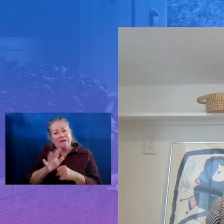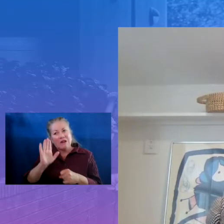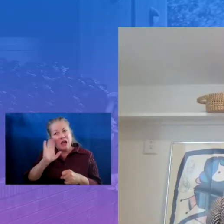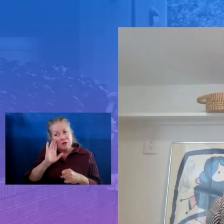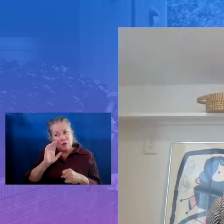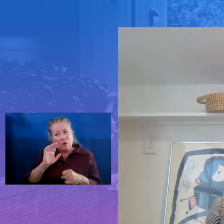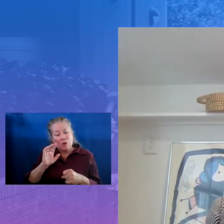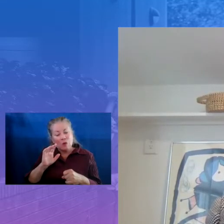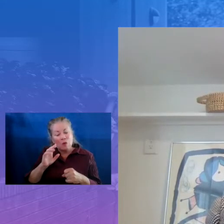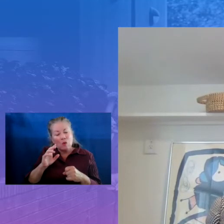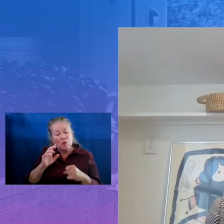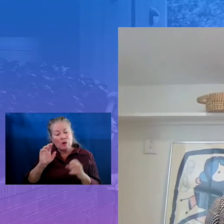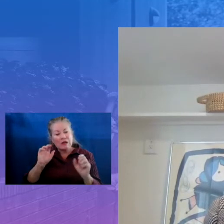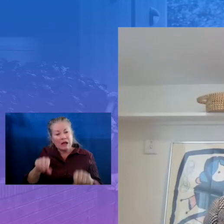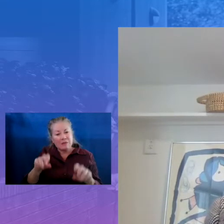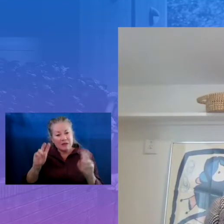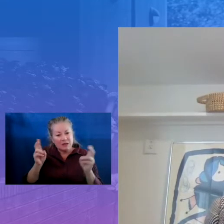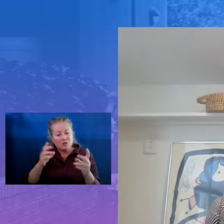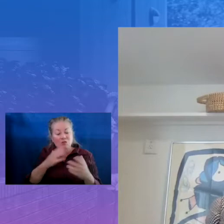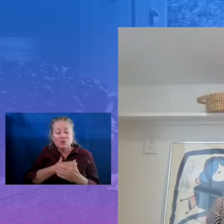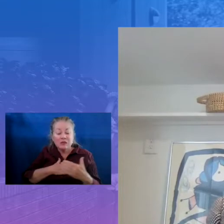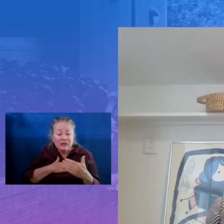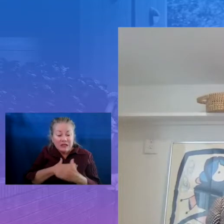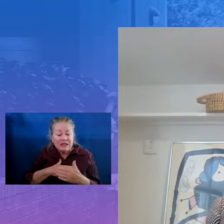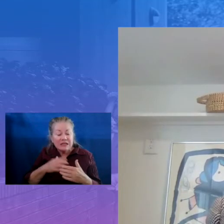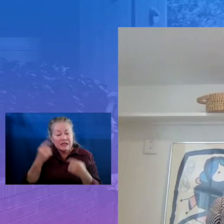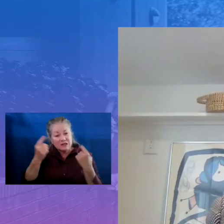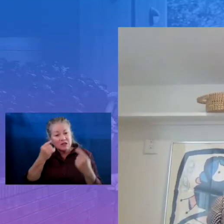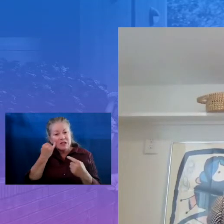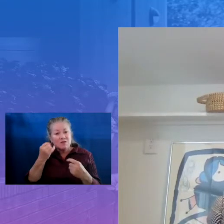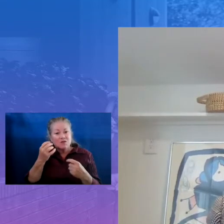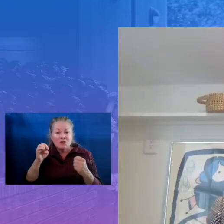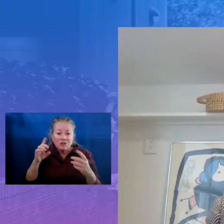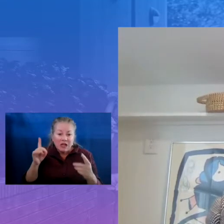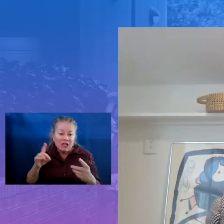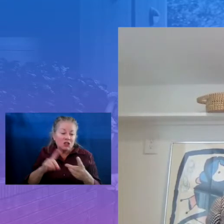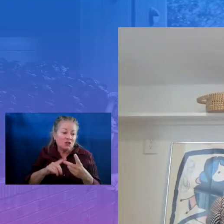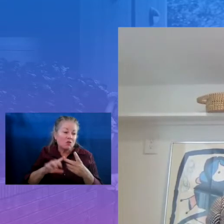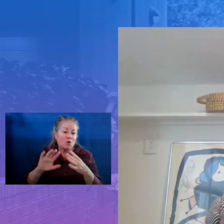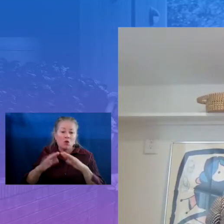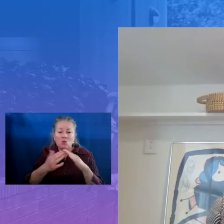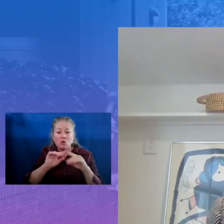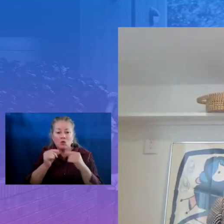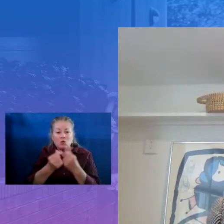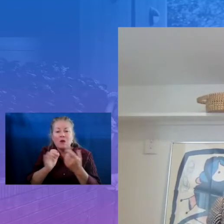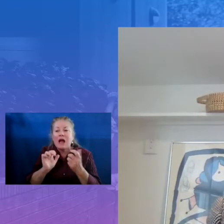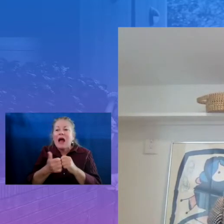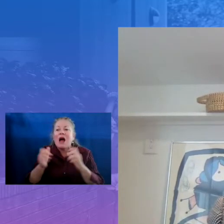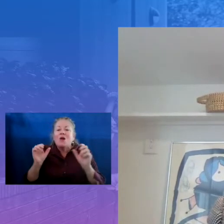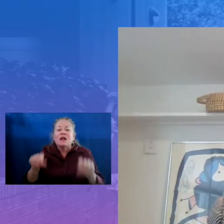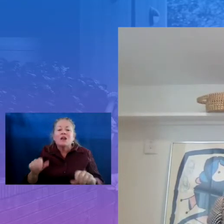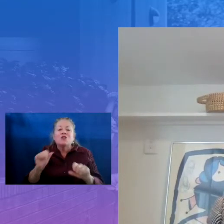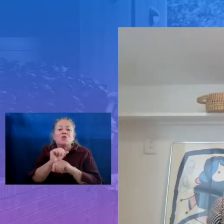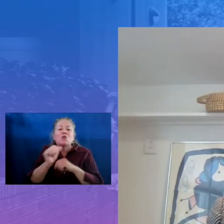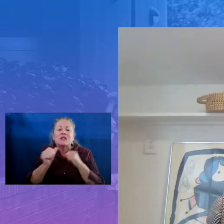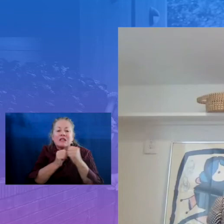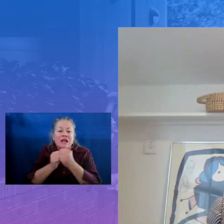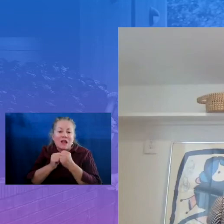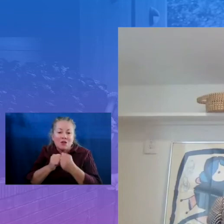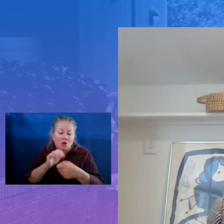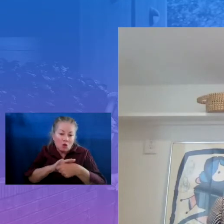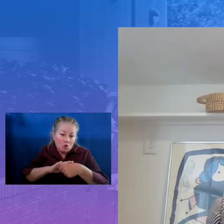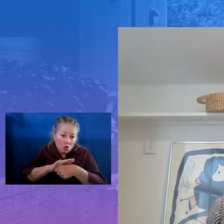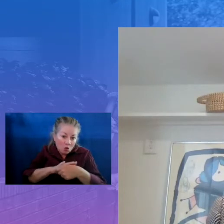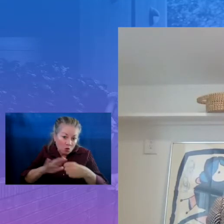consider, if you're in education or in community groups, how you can work together, local community and youth groups with